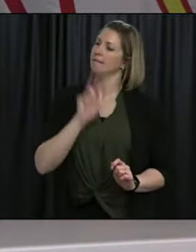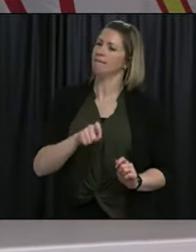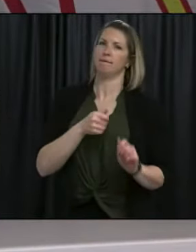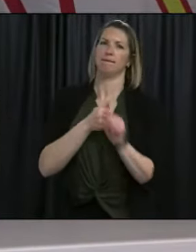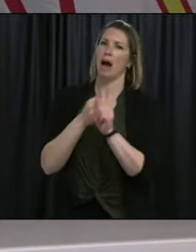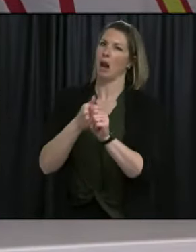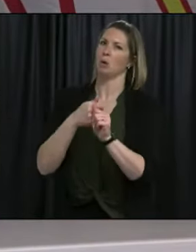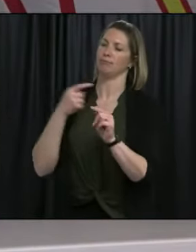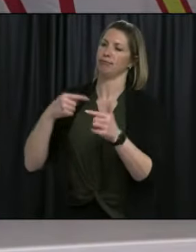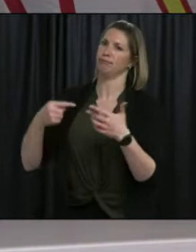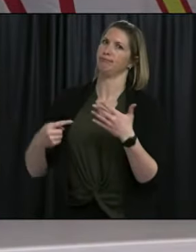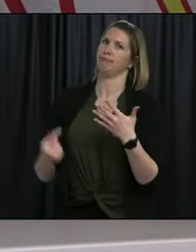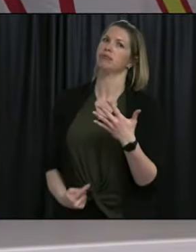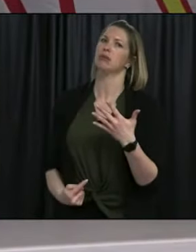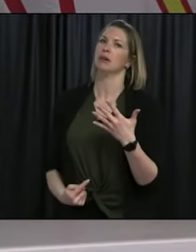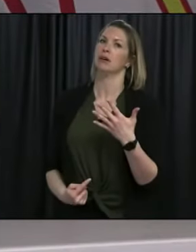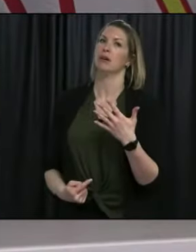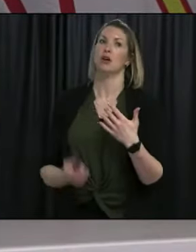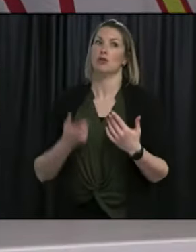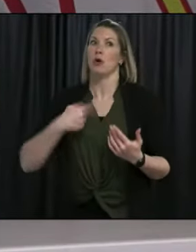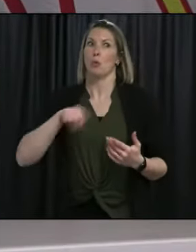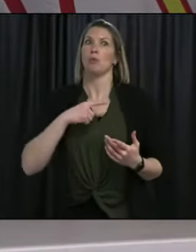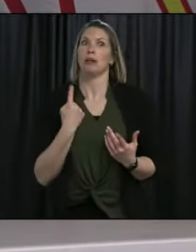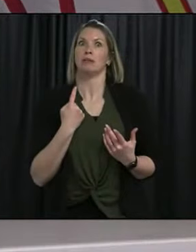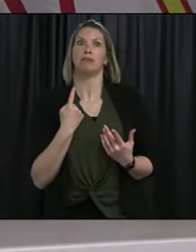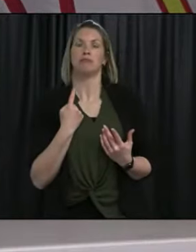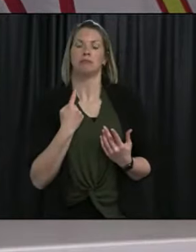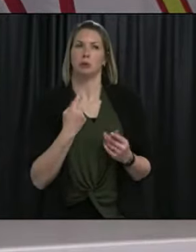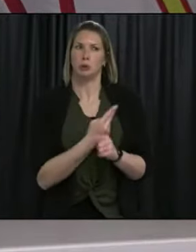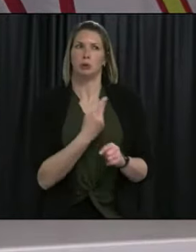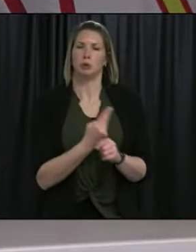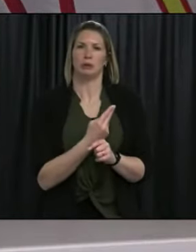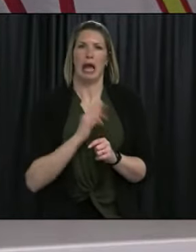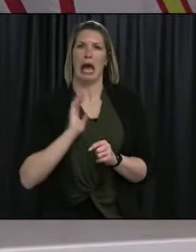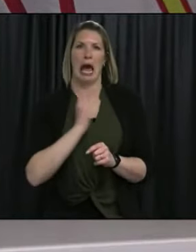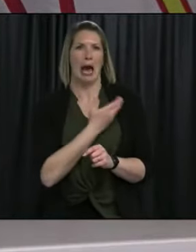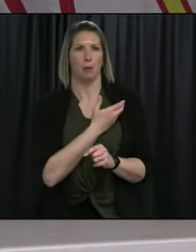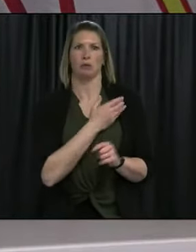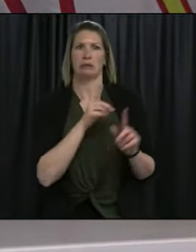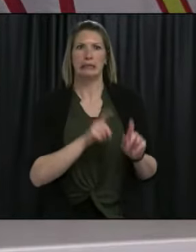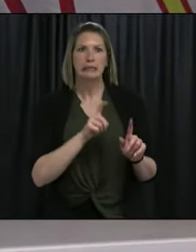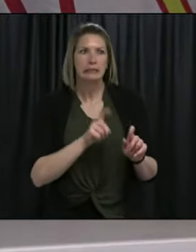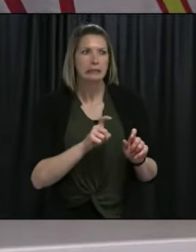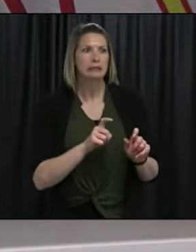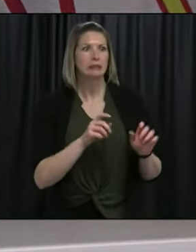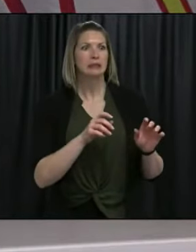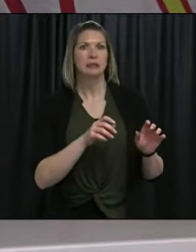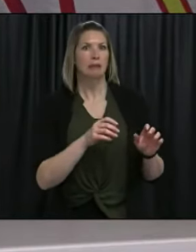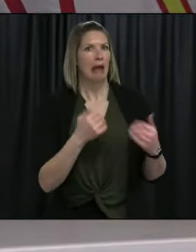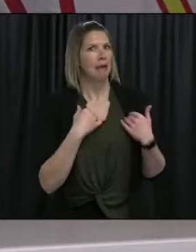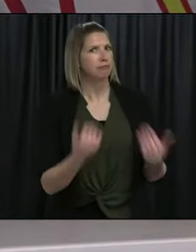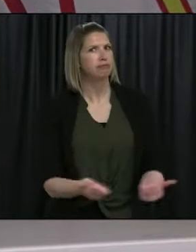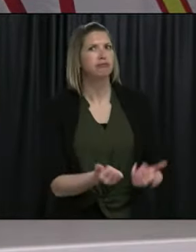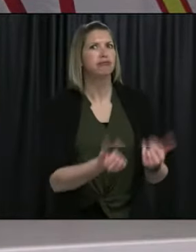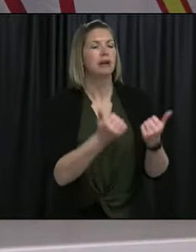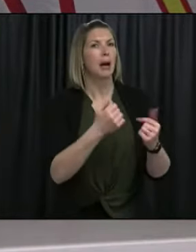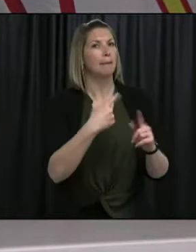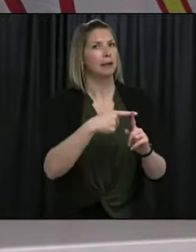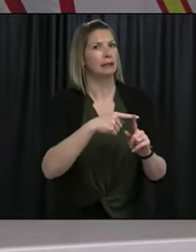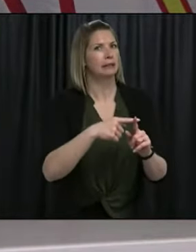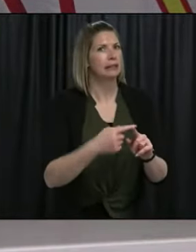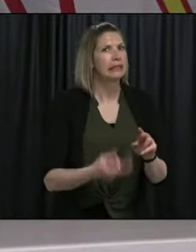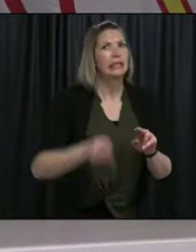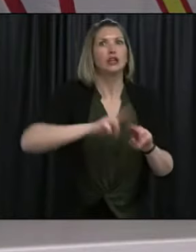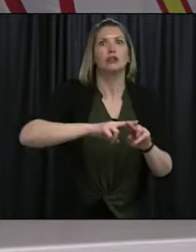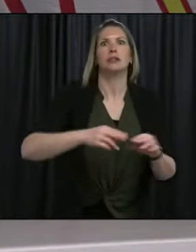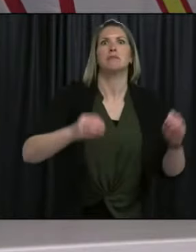much as possible. So with the testing measures that we have in place. So we've certainly put in some really good measures to help reduce the risk